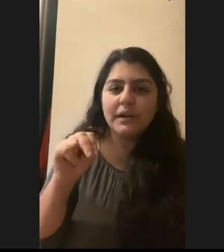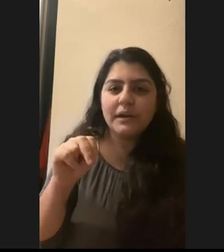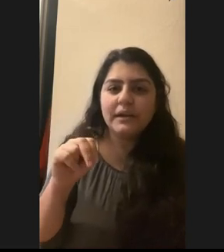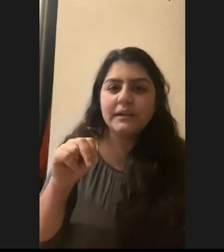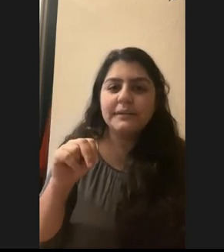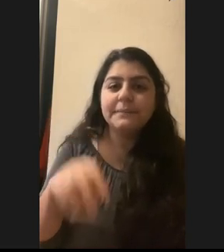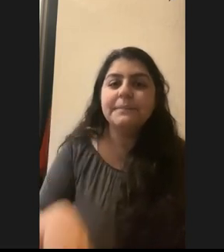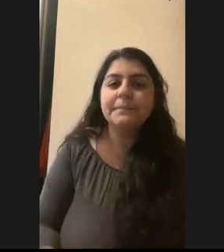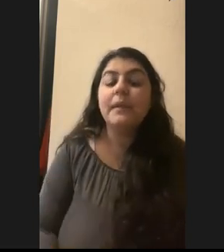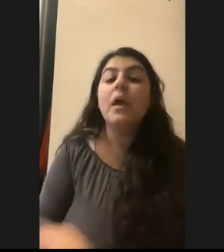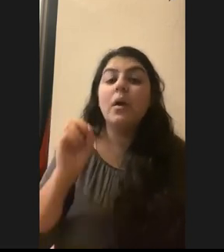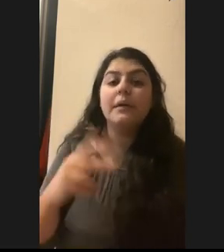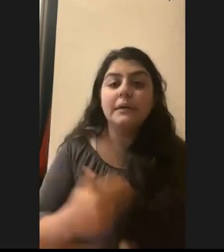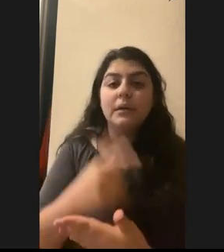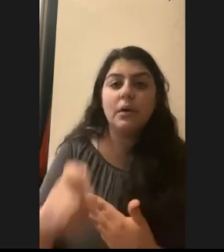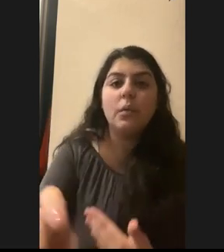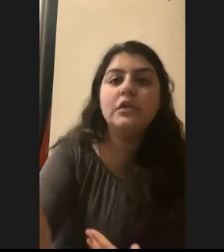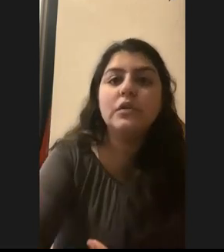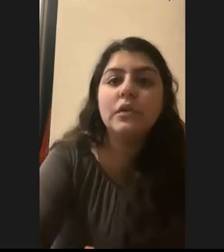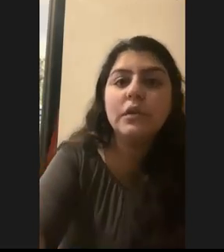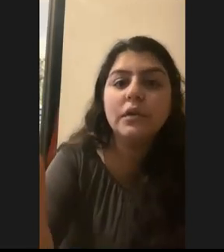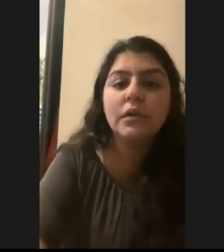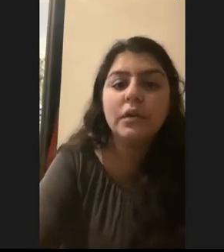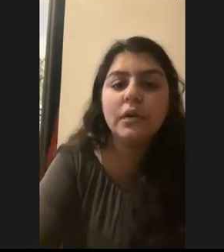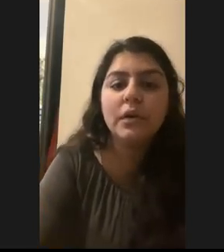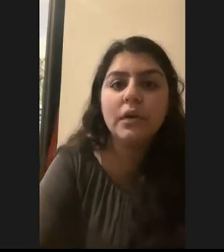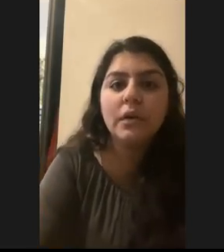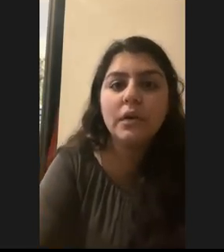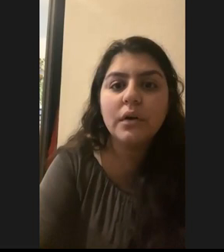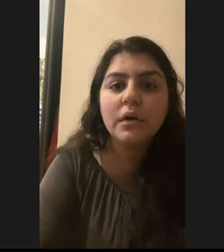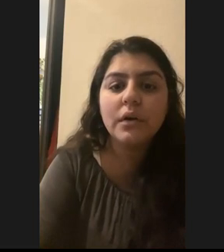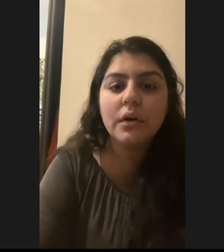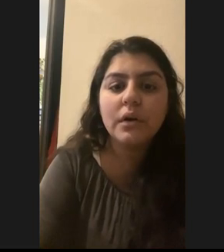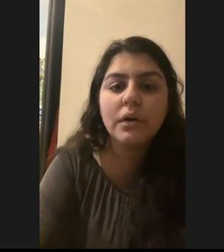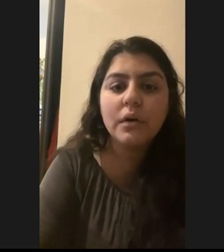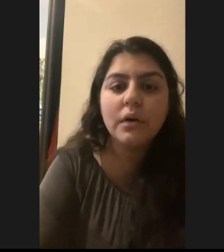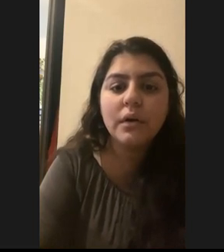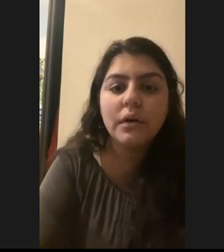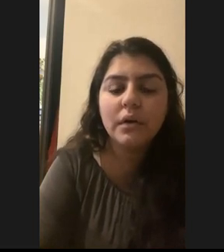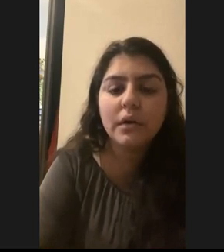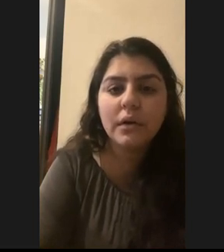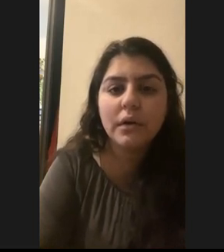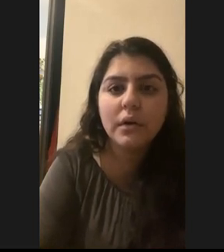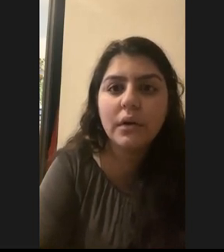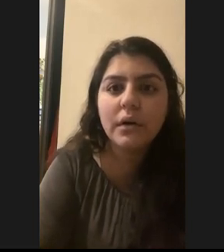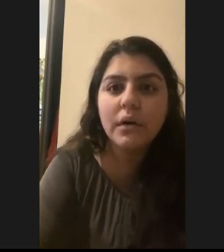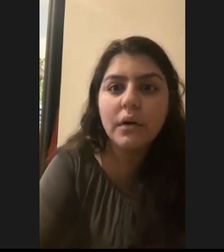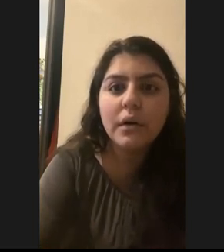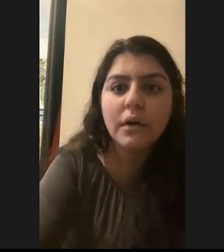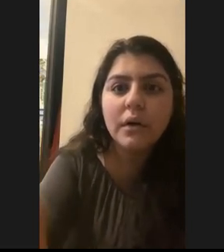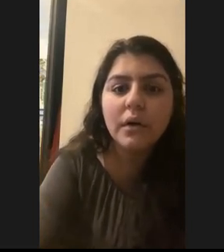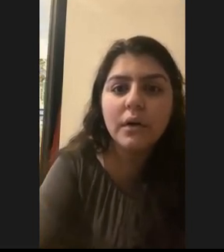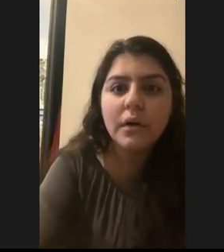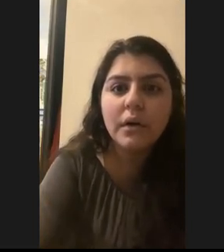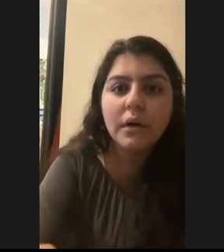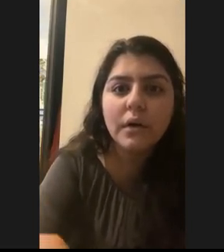All right. The next question is from Naomi. Um, we saw in your master's thesis that armadillos can carry leprosy. Are there